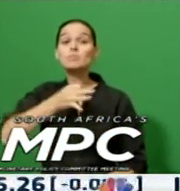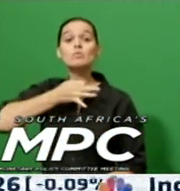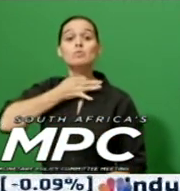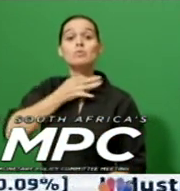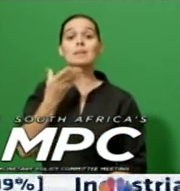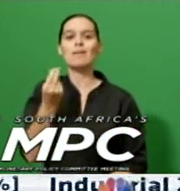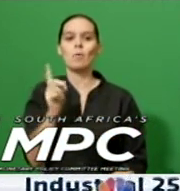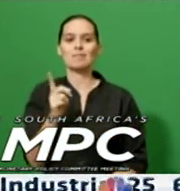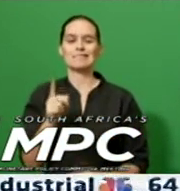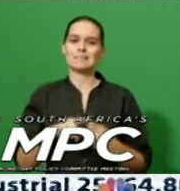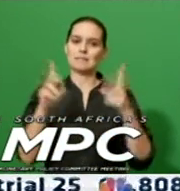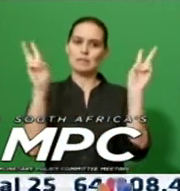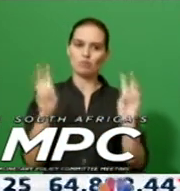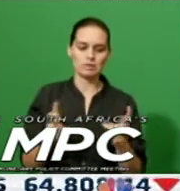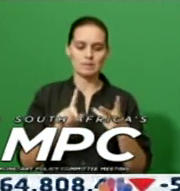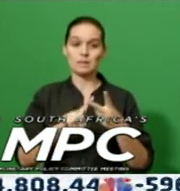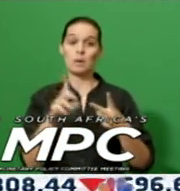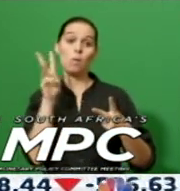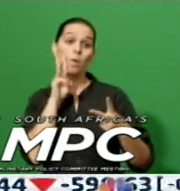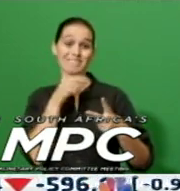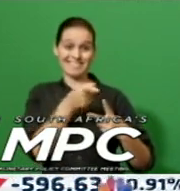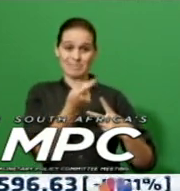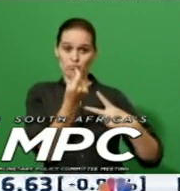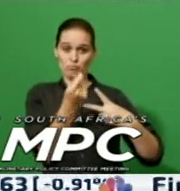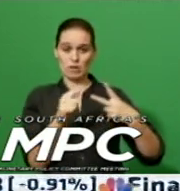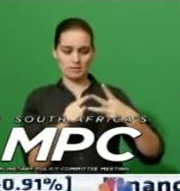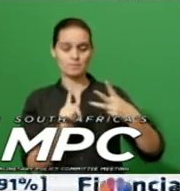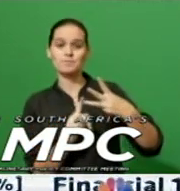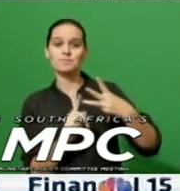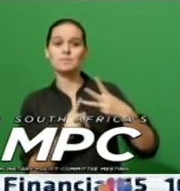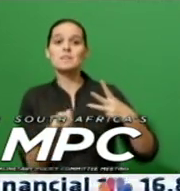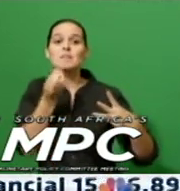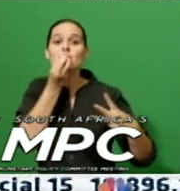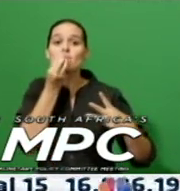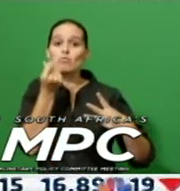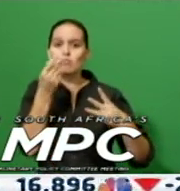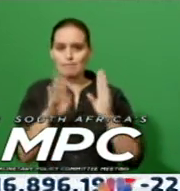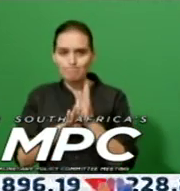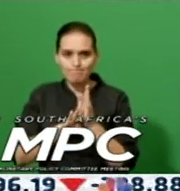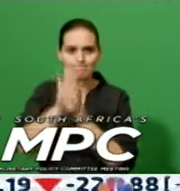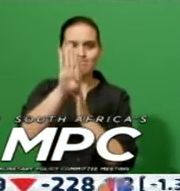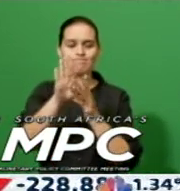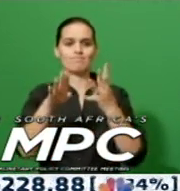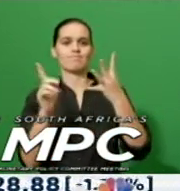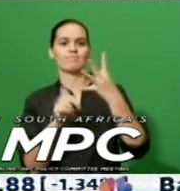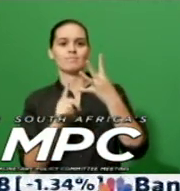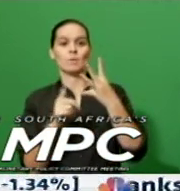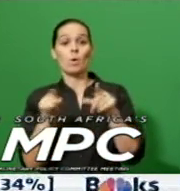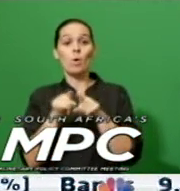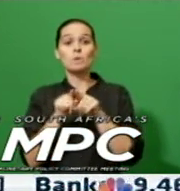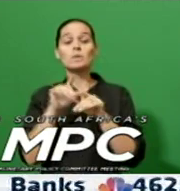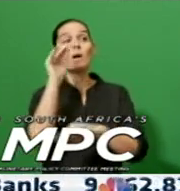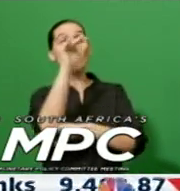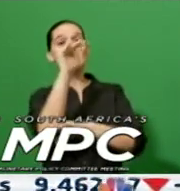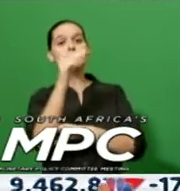administered prices such as electricity and water tariffs, rising domestic food prices in the outer earth, changing